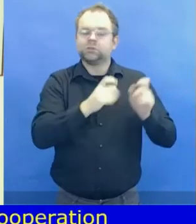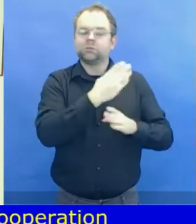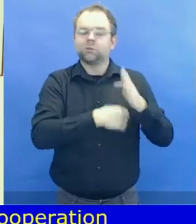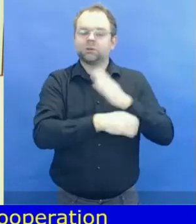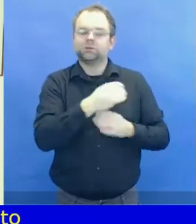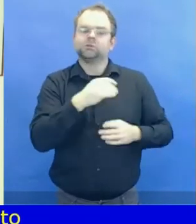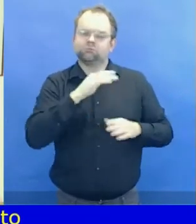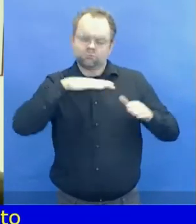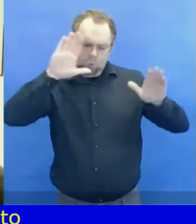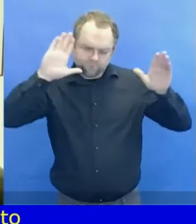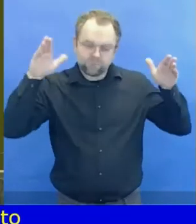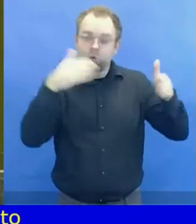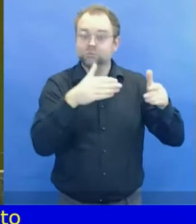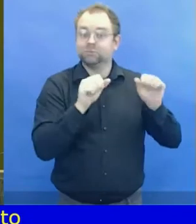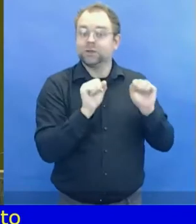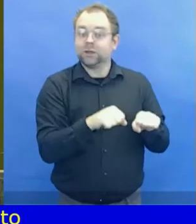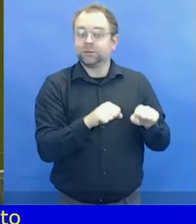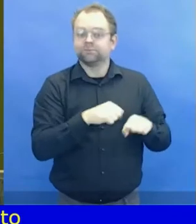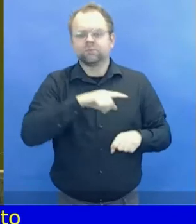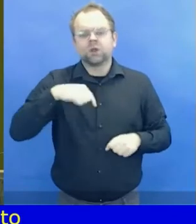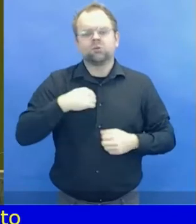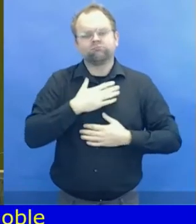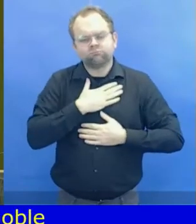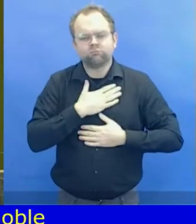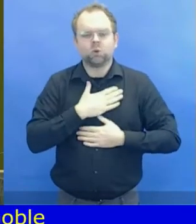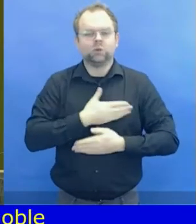and on behalf of persons with disability. Thank you.